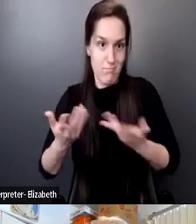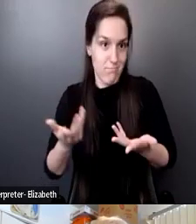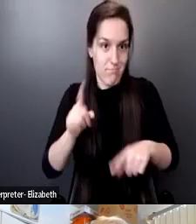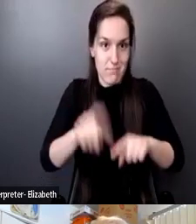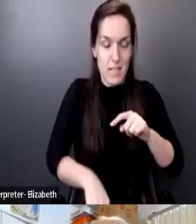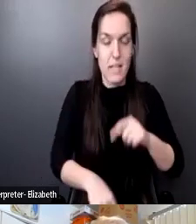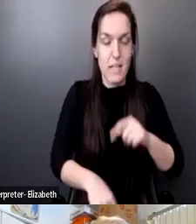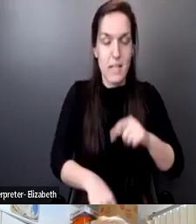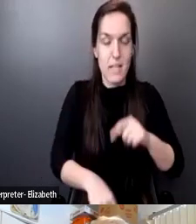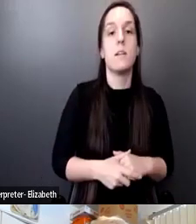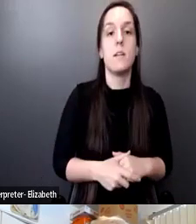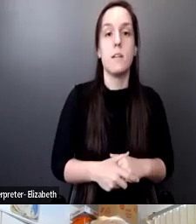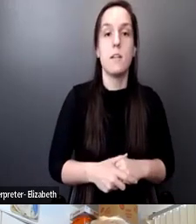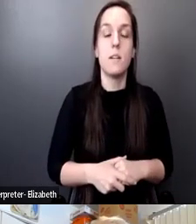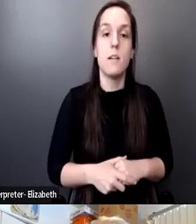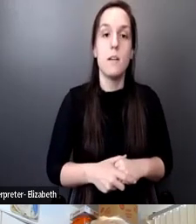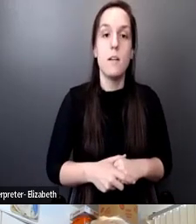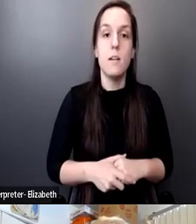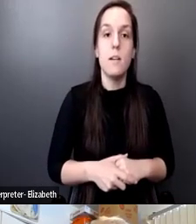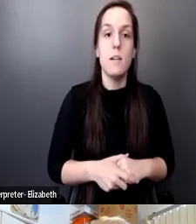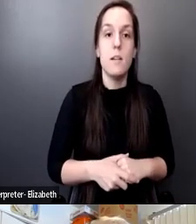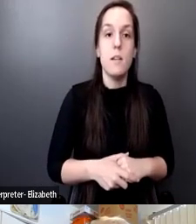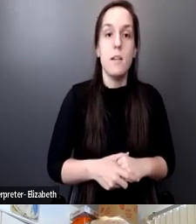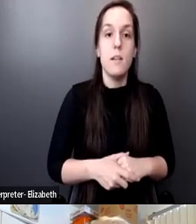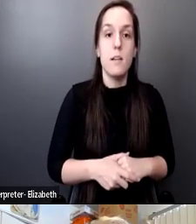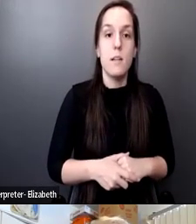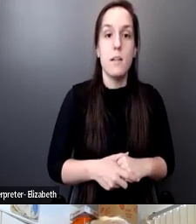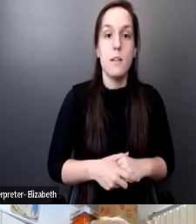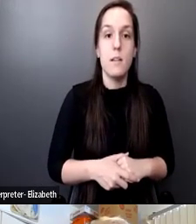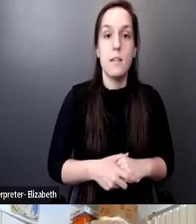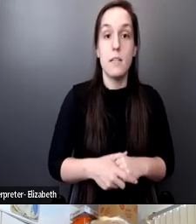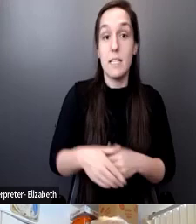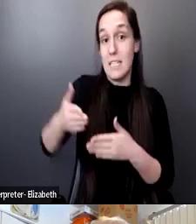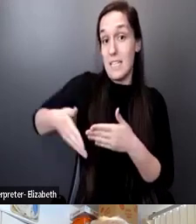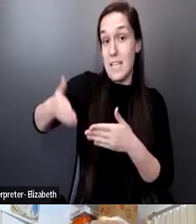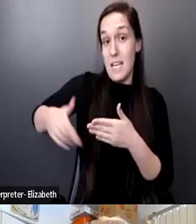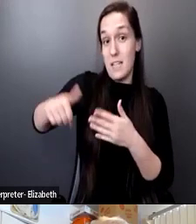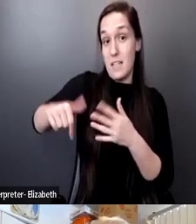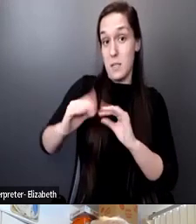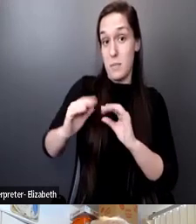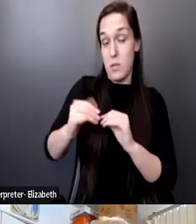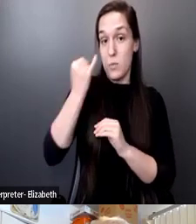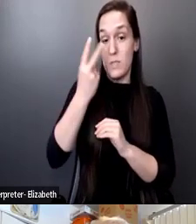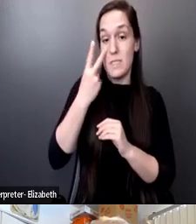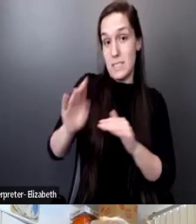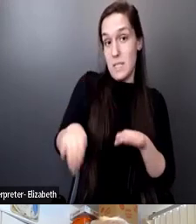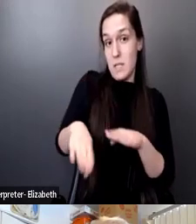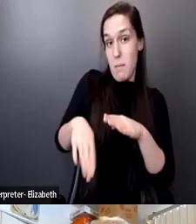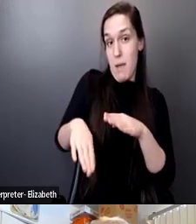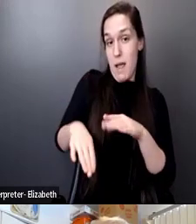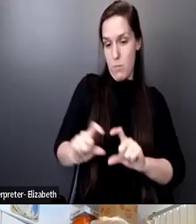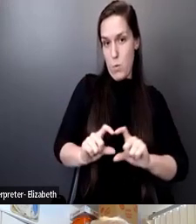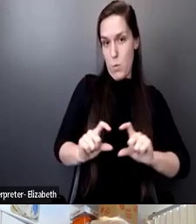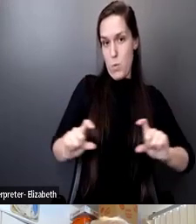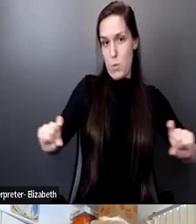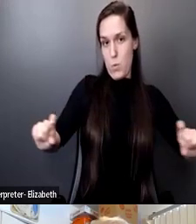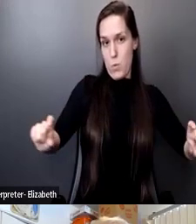At the end of this, you are going to see the bottom of your screen, the globe icon.